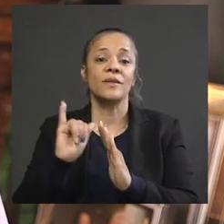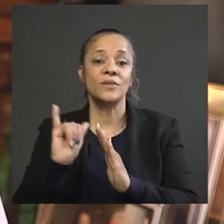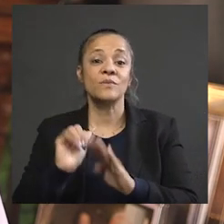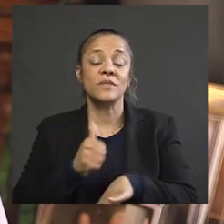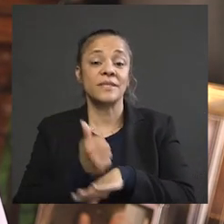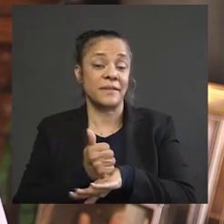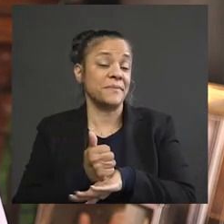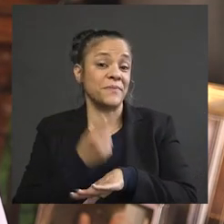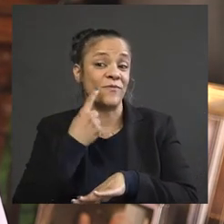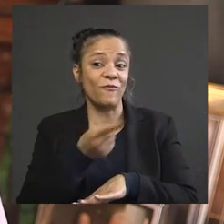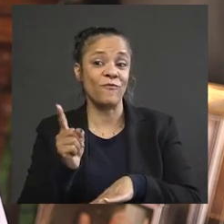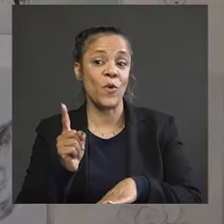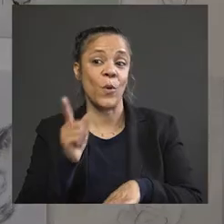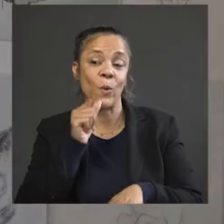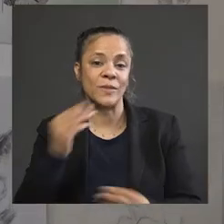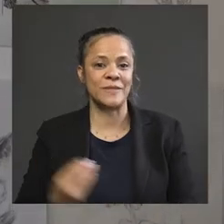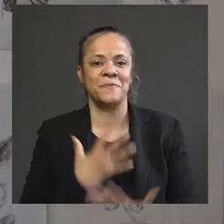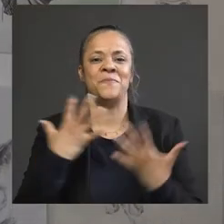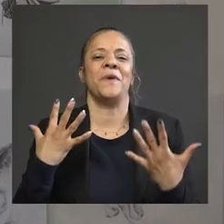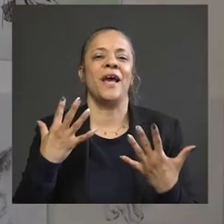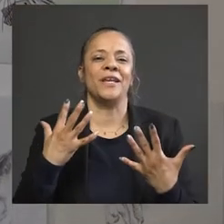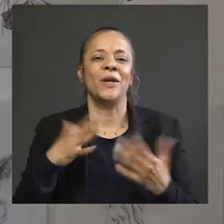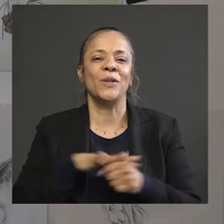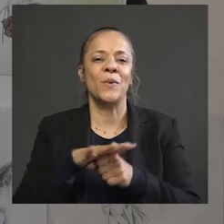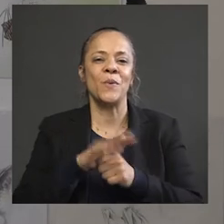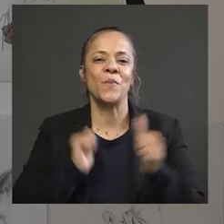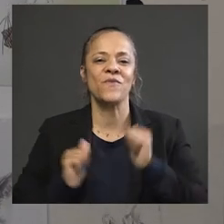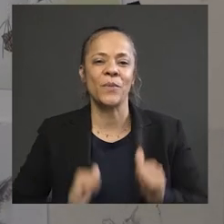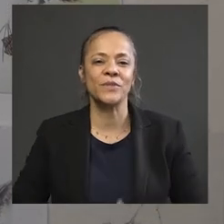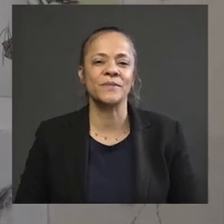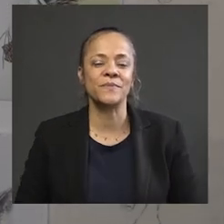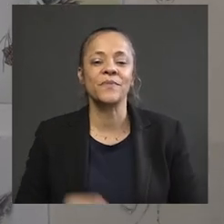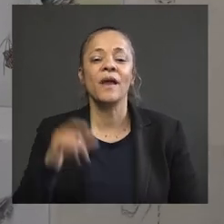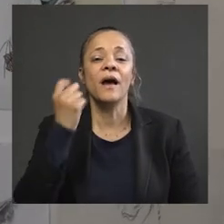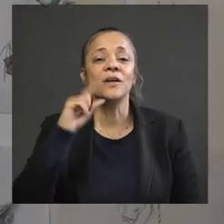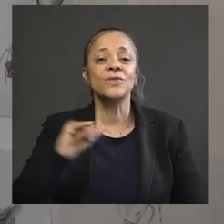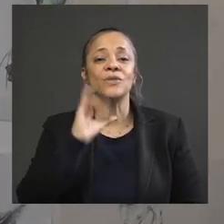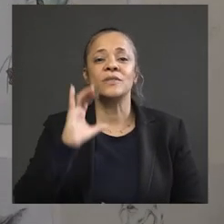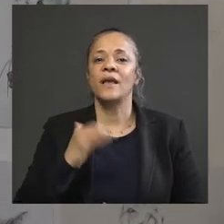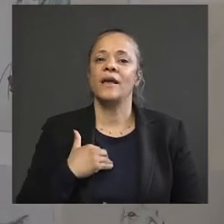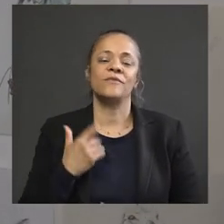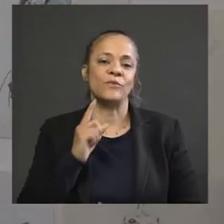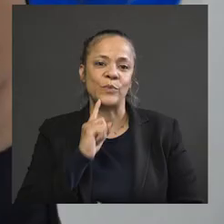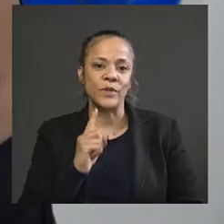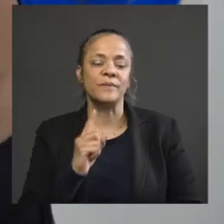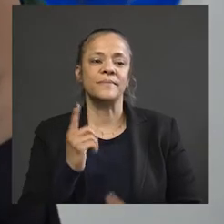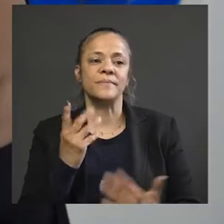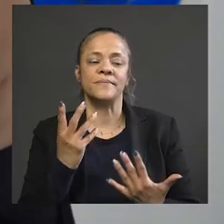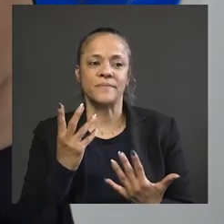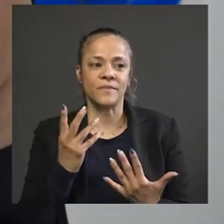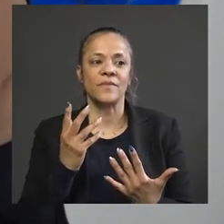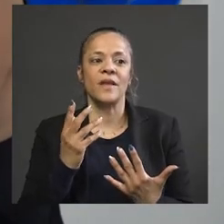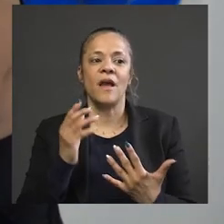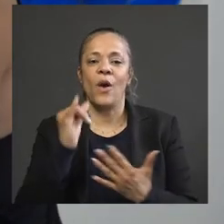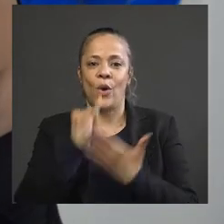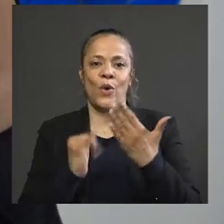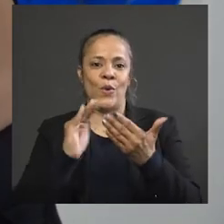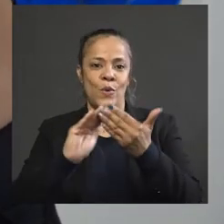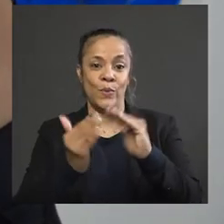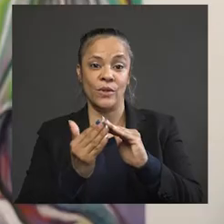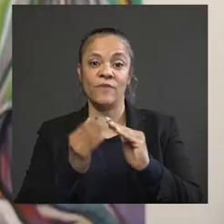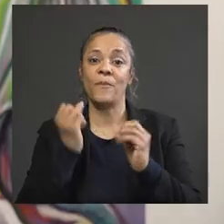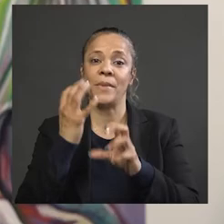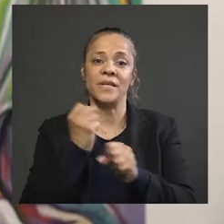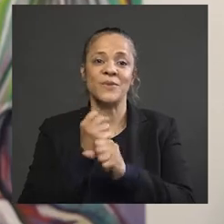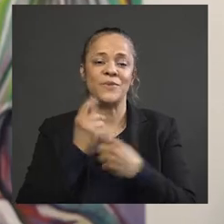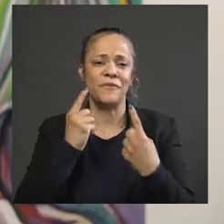aspiring local performers. Jersey City is home to an unparalleled arts community and after years of fighting for critical